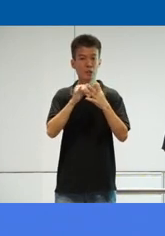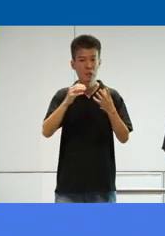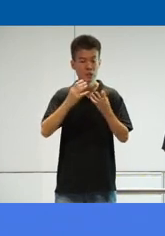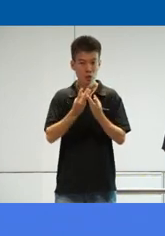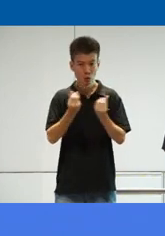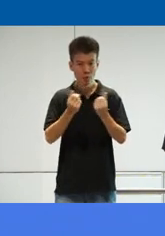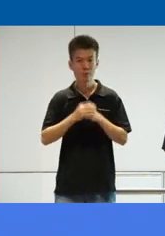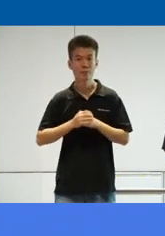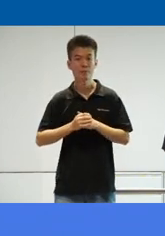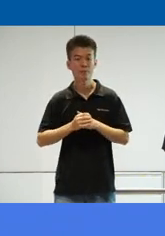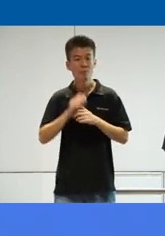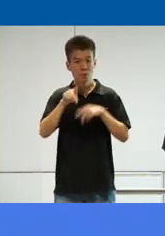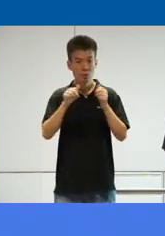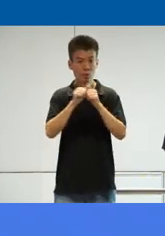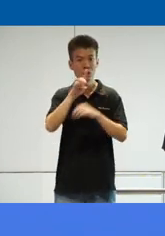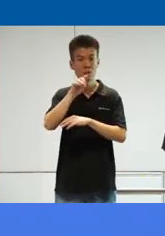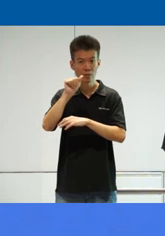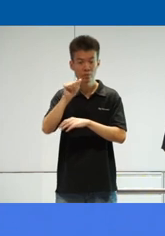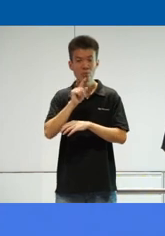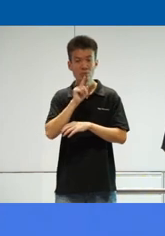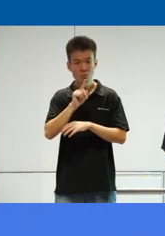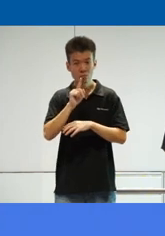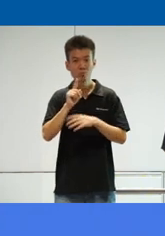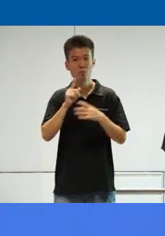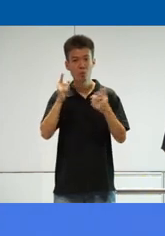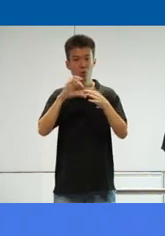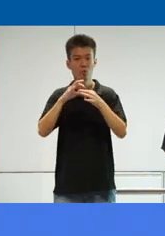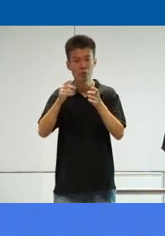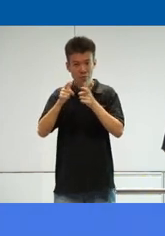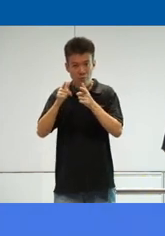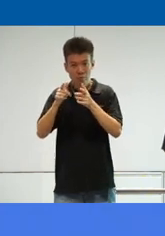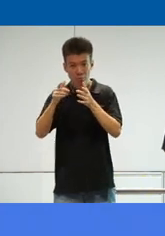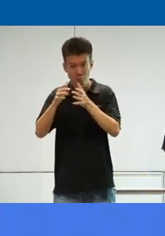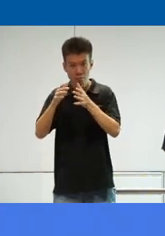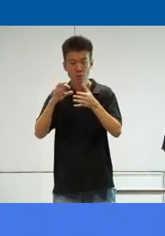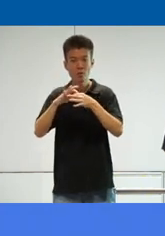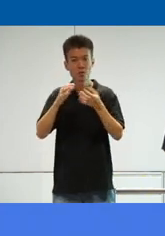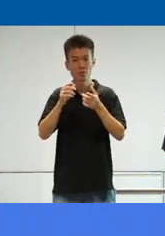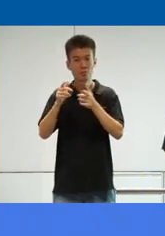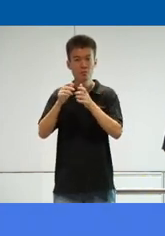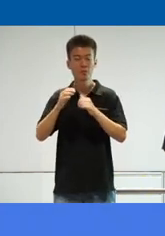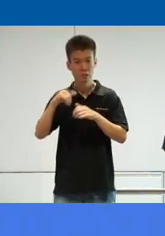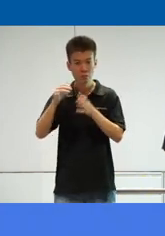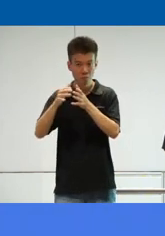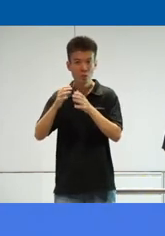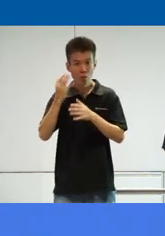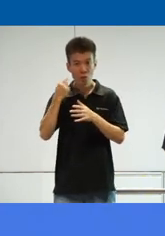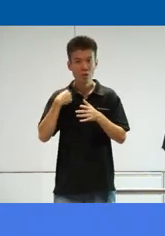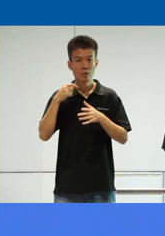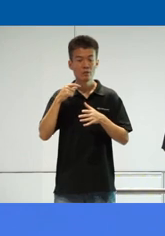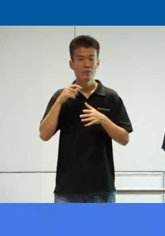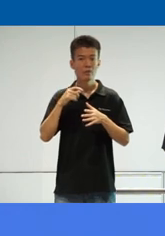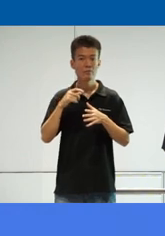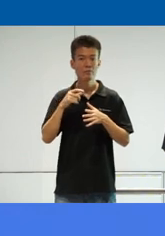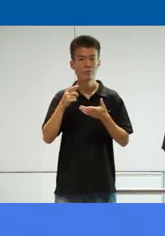is, well, people with disabilities, sure, they're one of the largest minority groups, but they're still a minority, right? Why do we have to